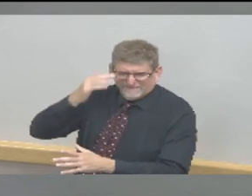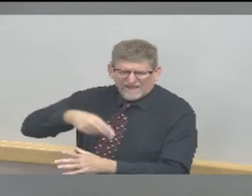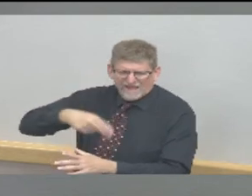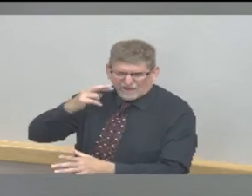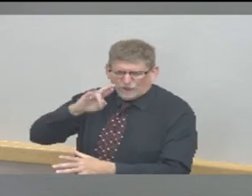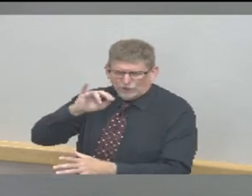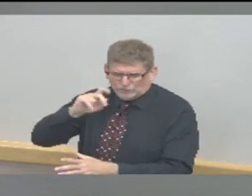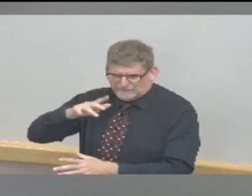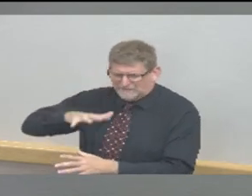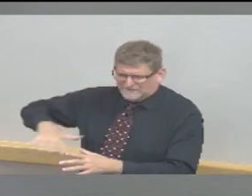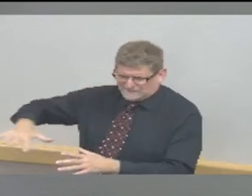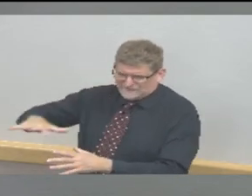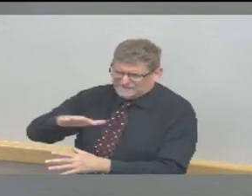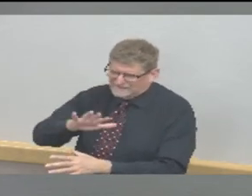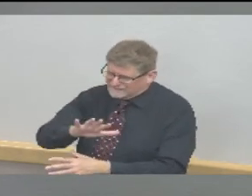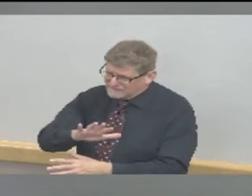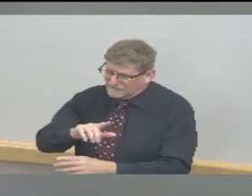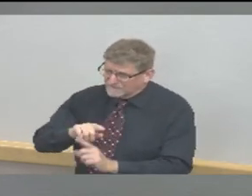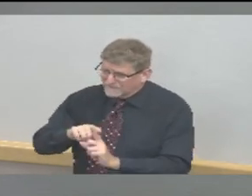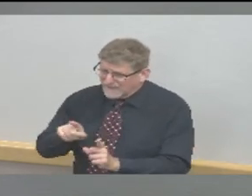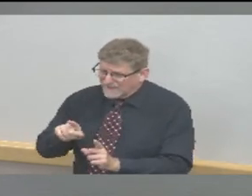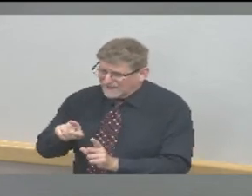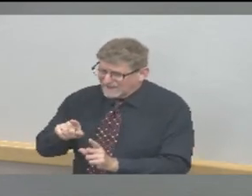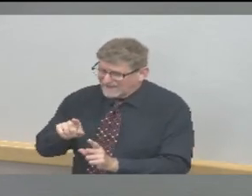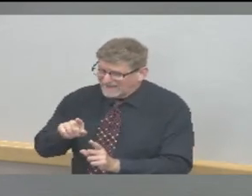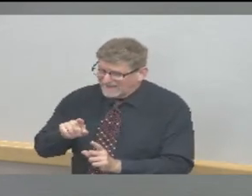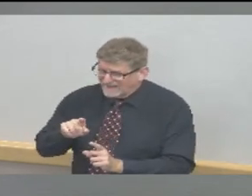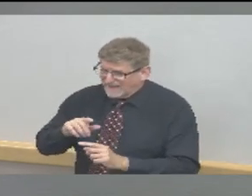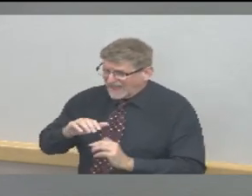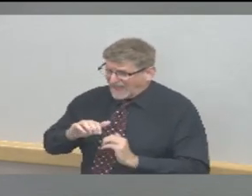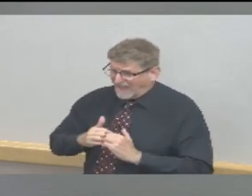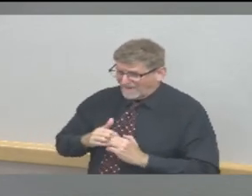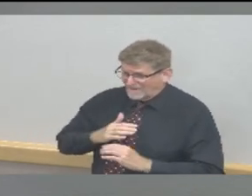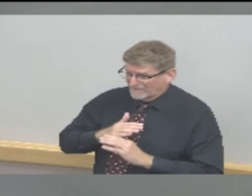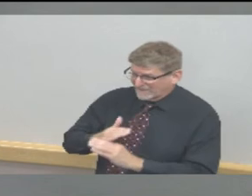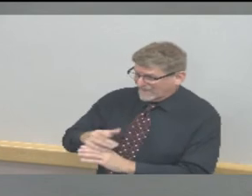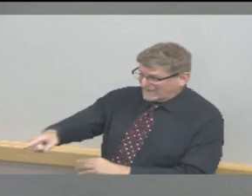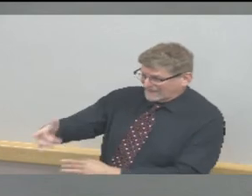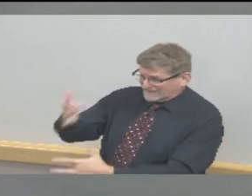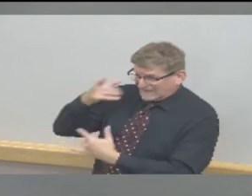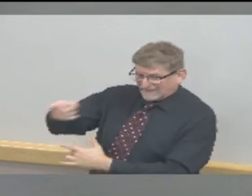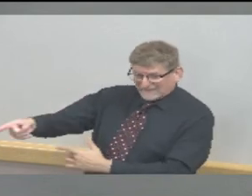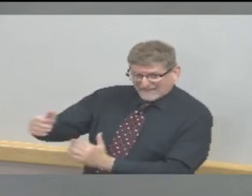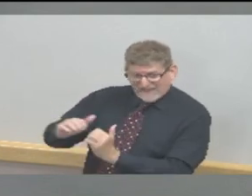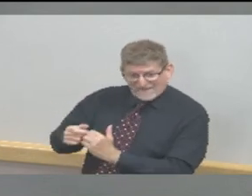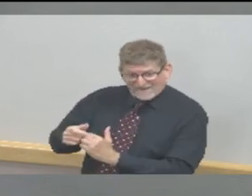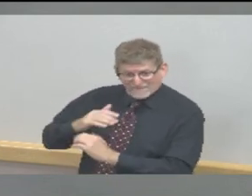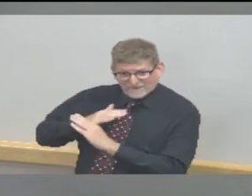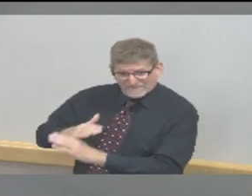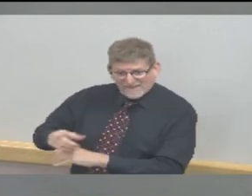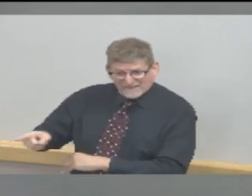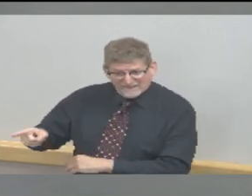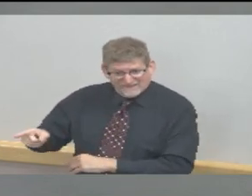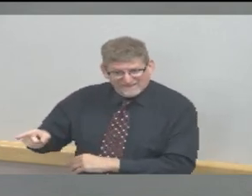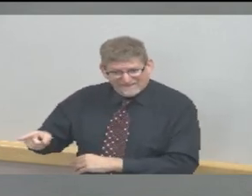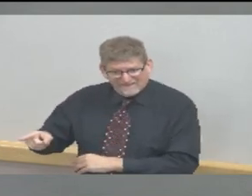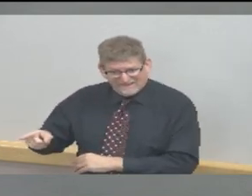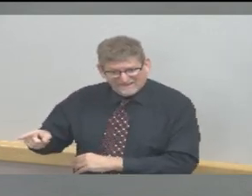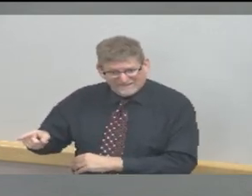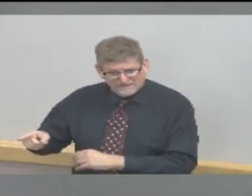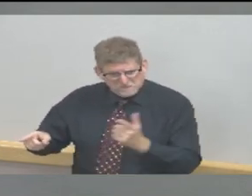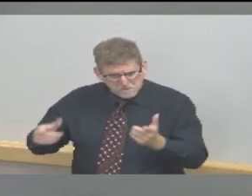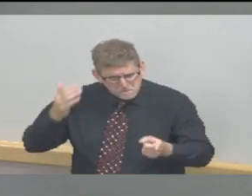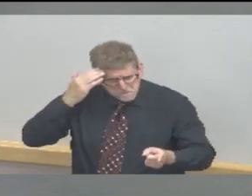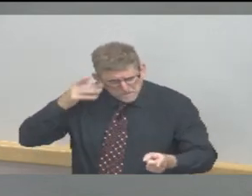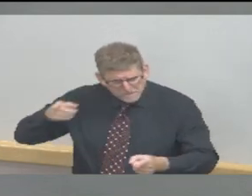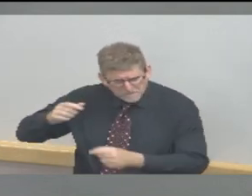and preventing those individuals from getting COVID-19. And certainly that remains a very important priority. But